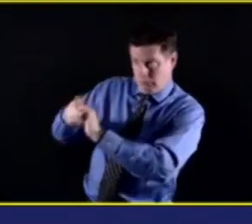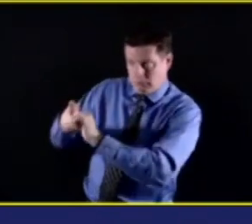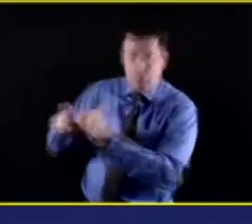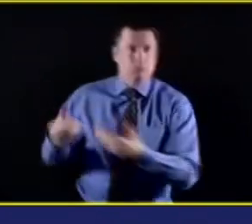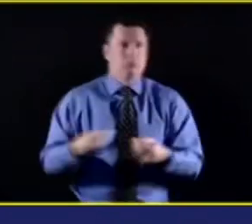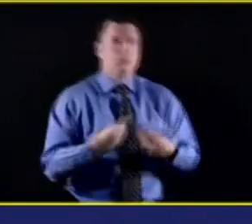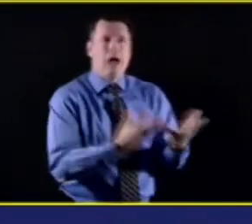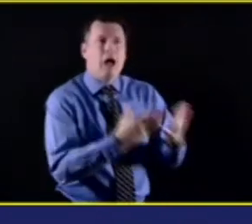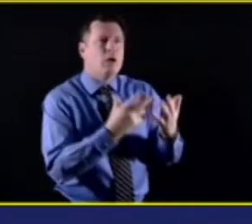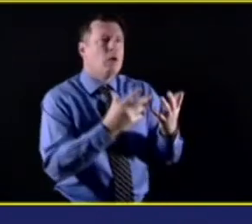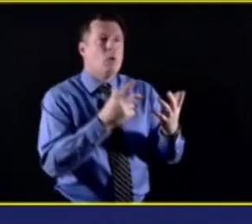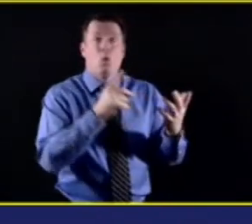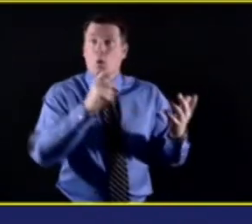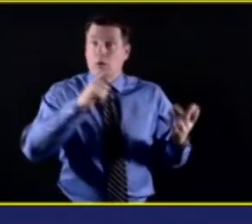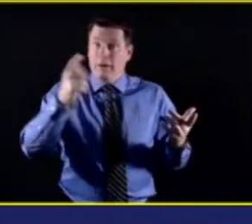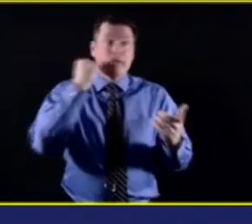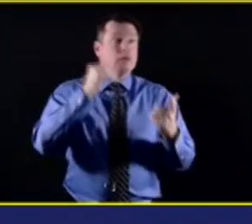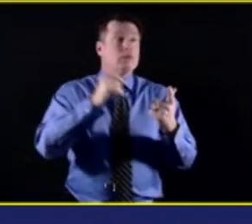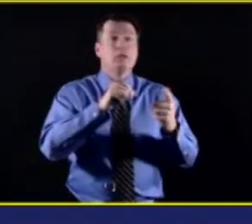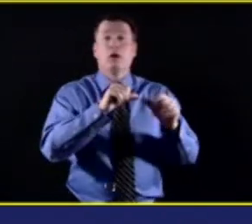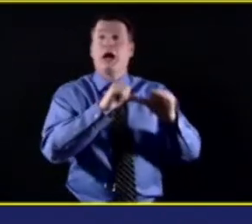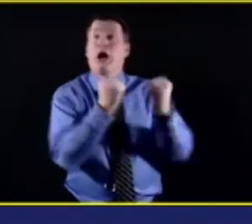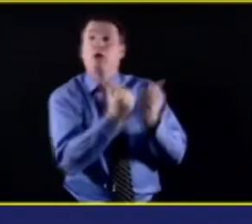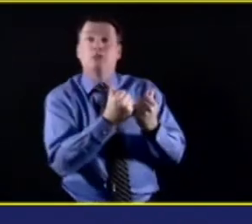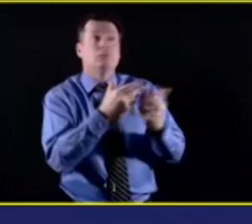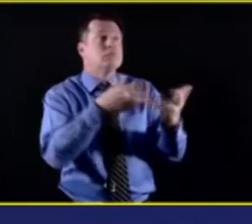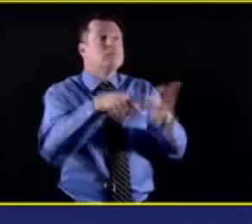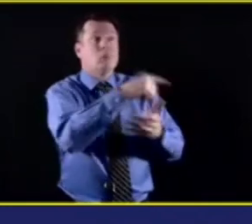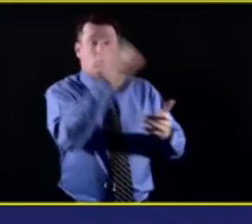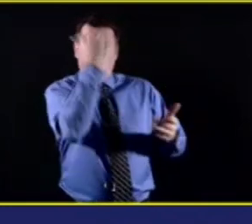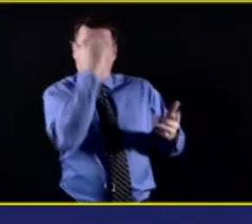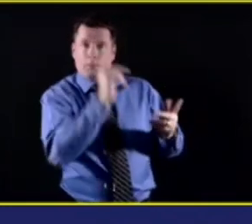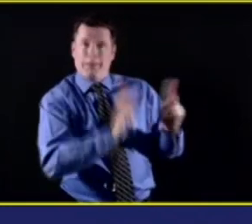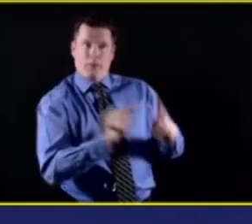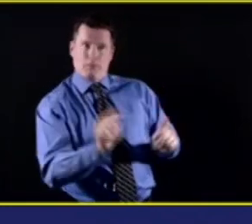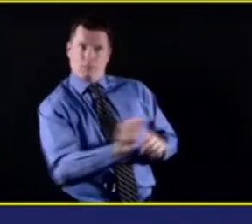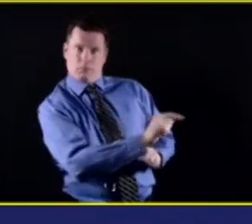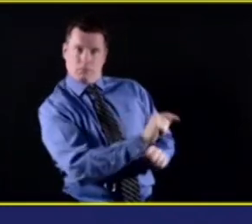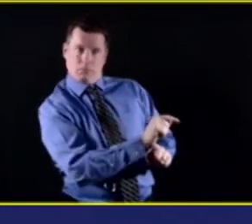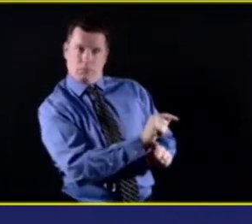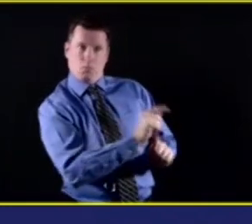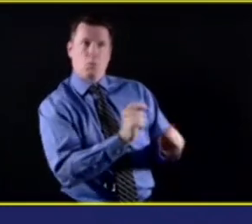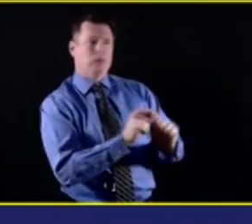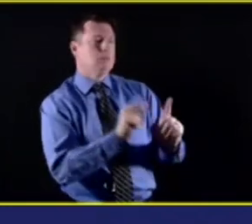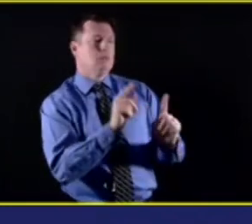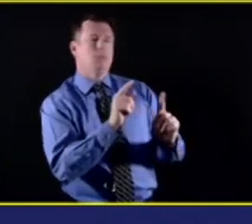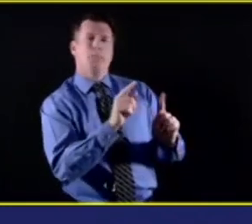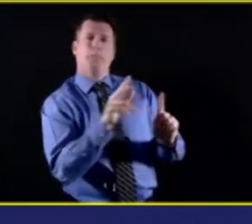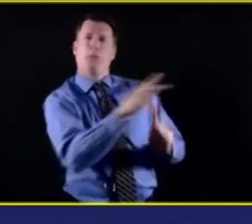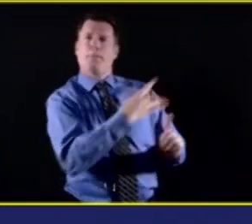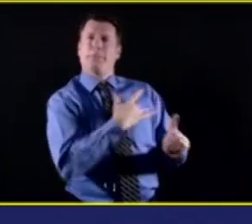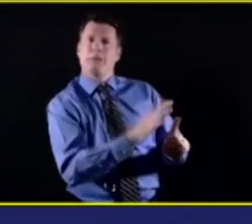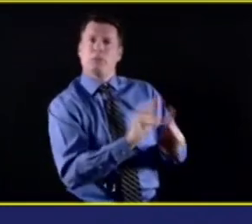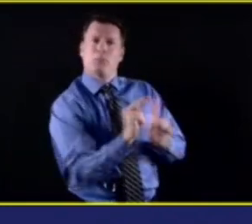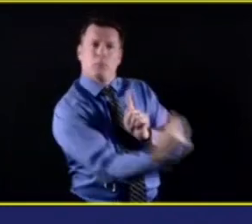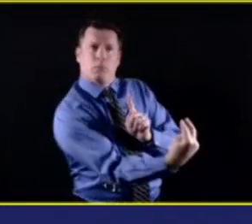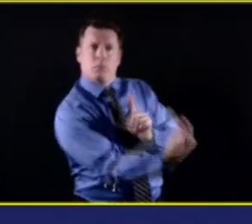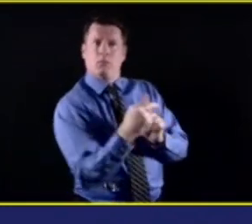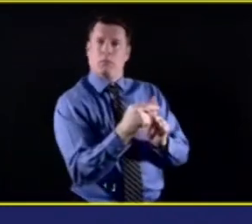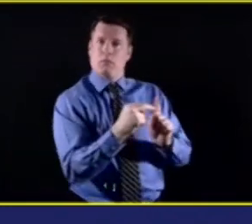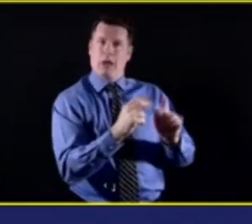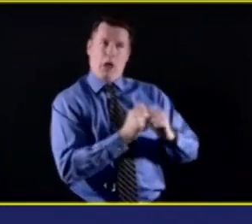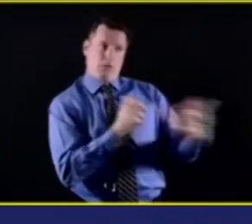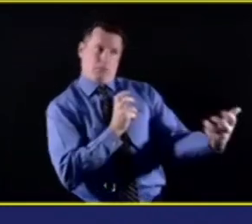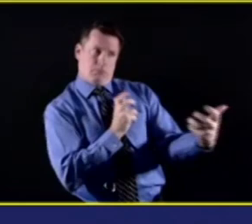aware of what that looks like in different communities and really listening to their feedback about